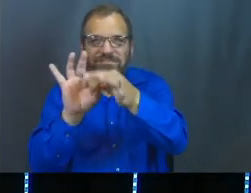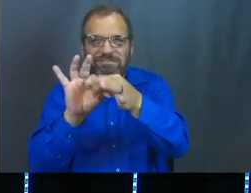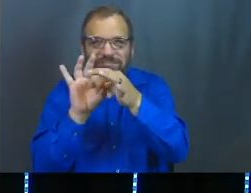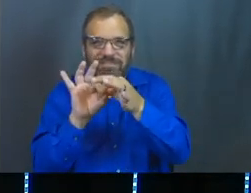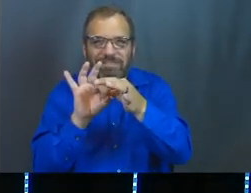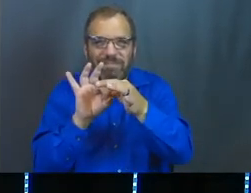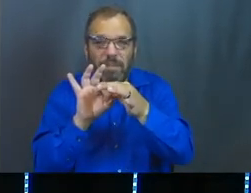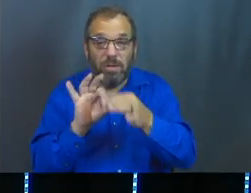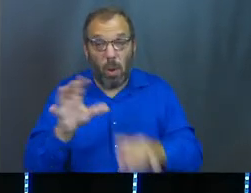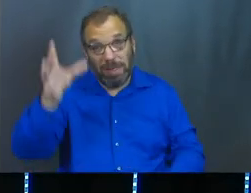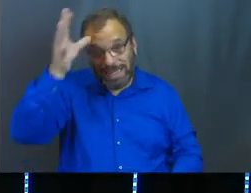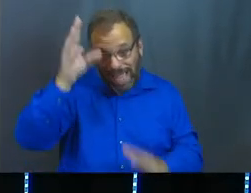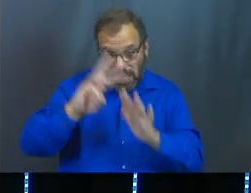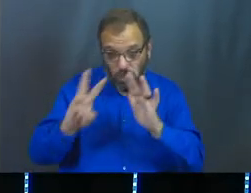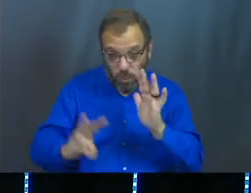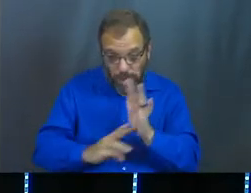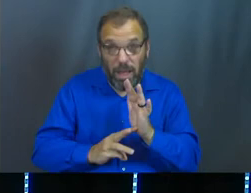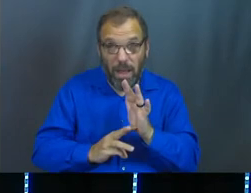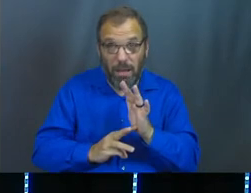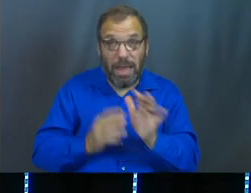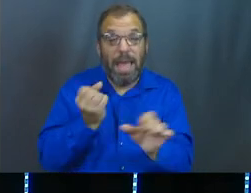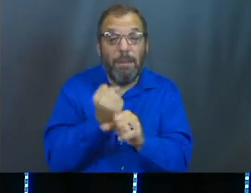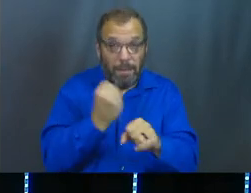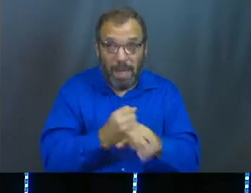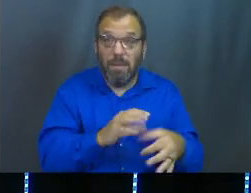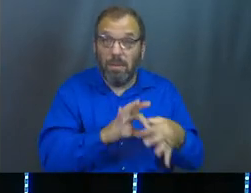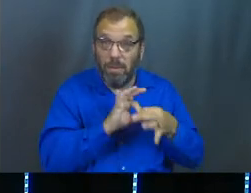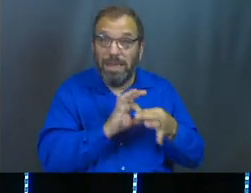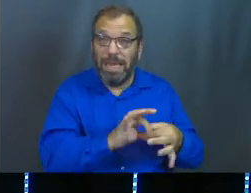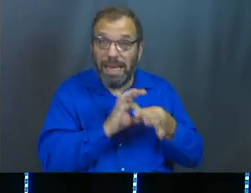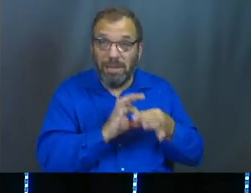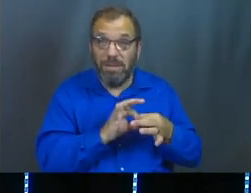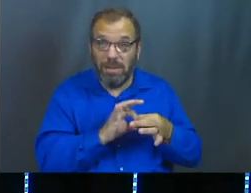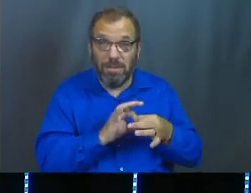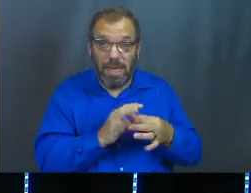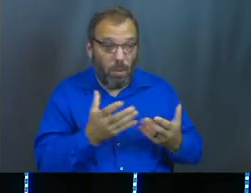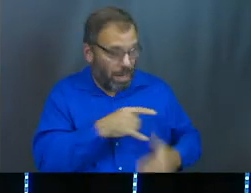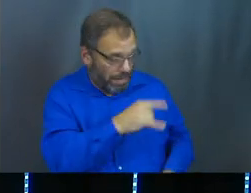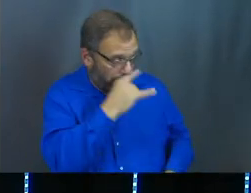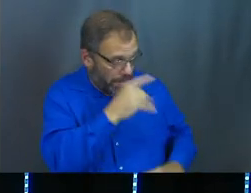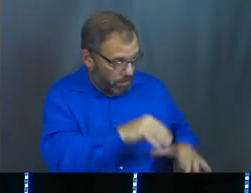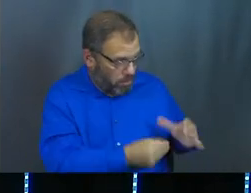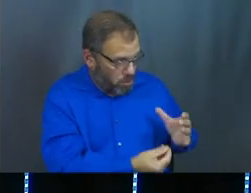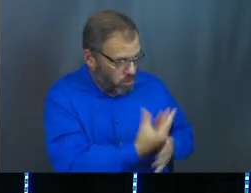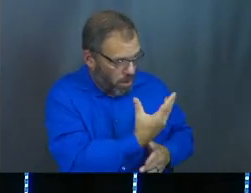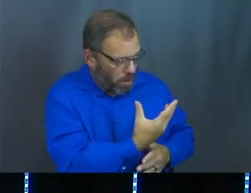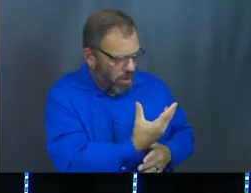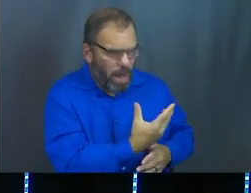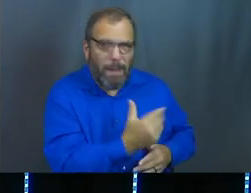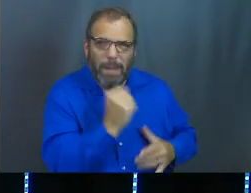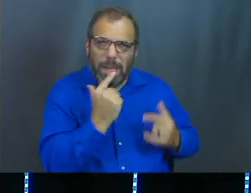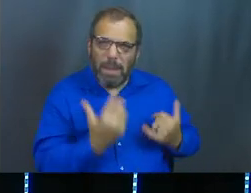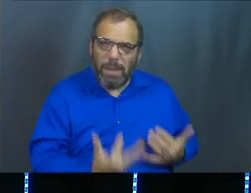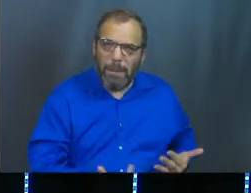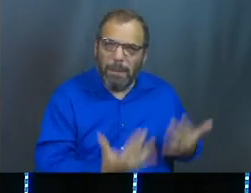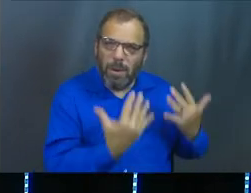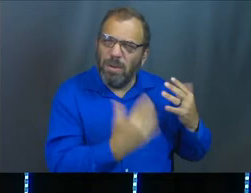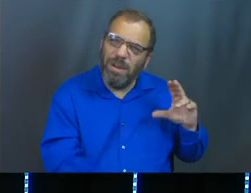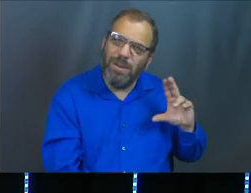The wills of dad, it drove the relationship. He wanted them to grow, but he didn't want them to get burned.